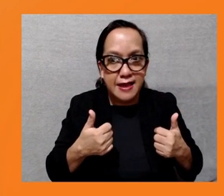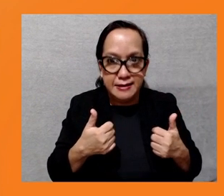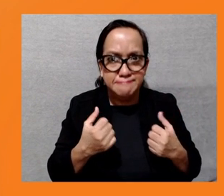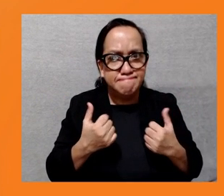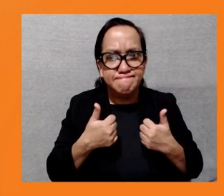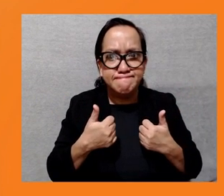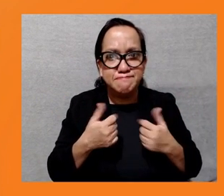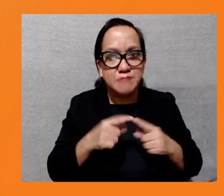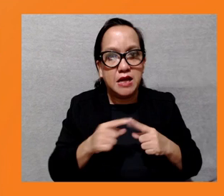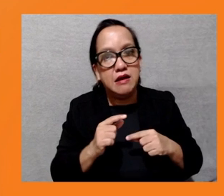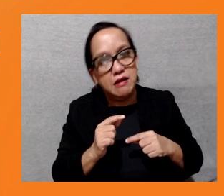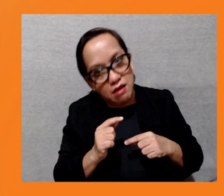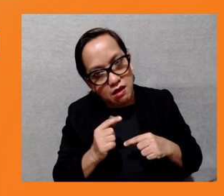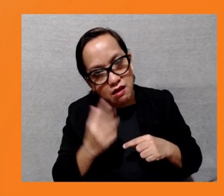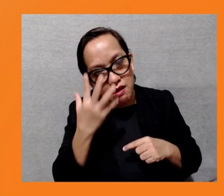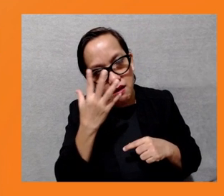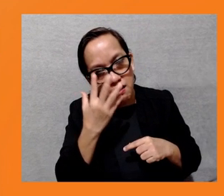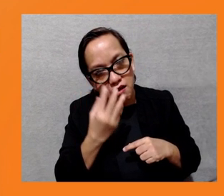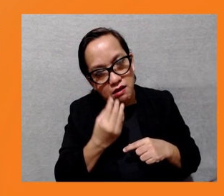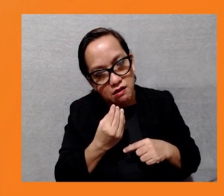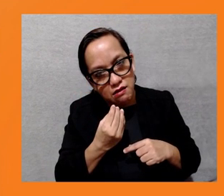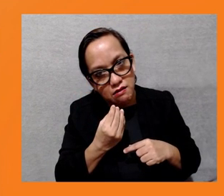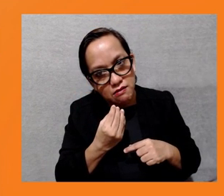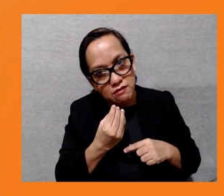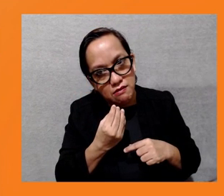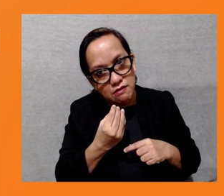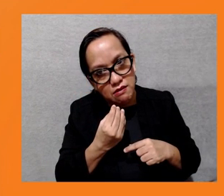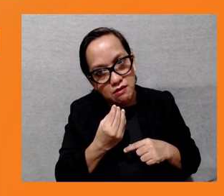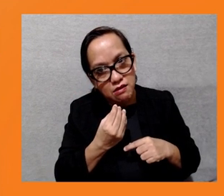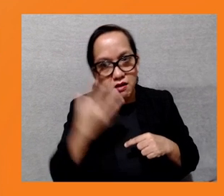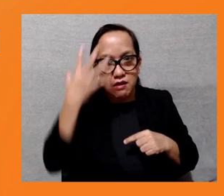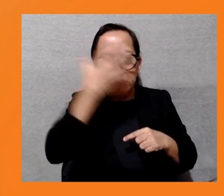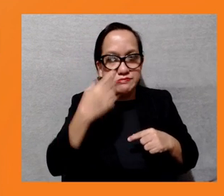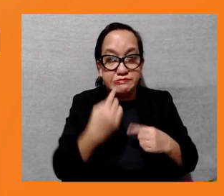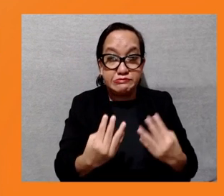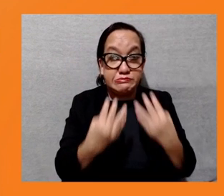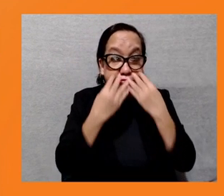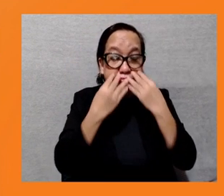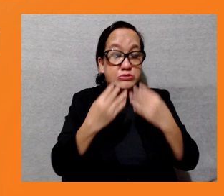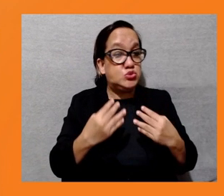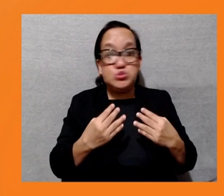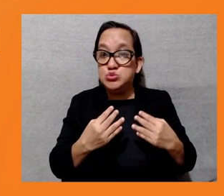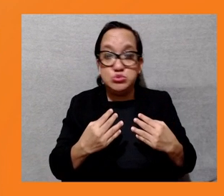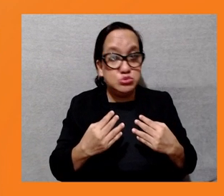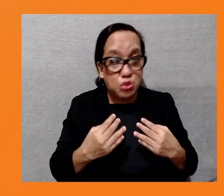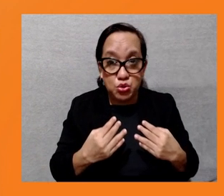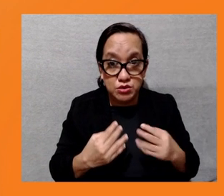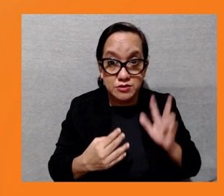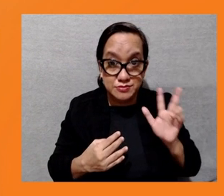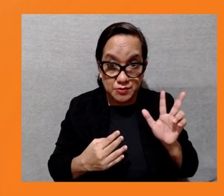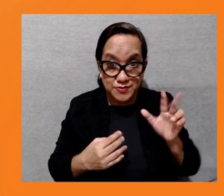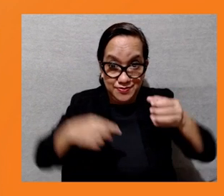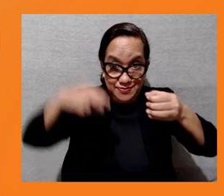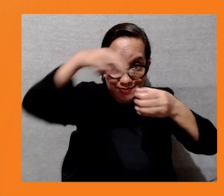just by inhaling the emanating toxic gases while they were just standing near the manhole. And they remained